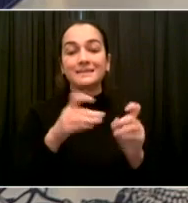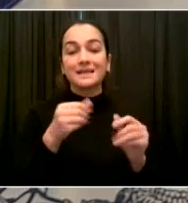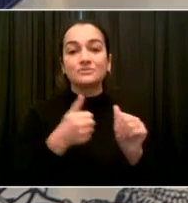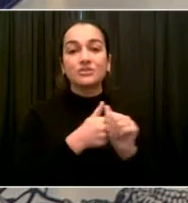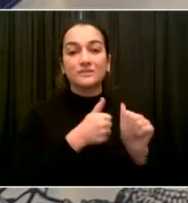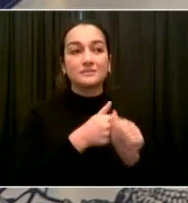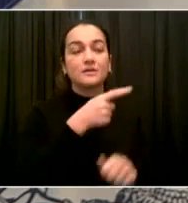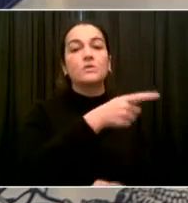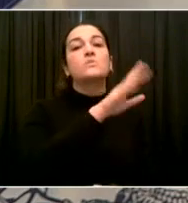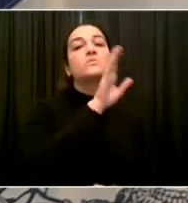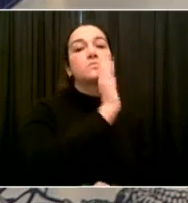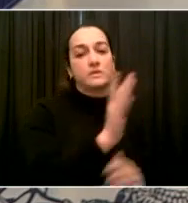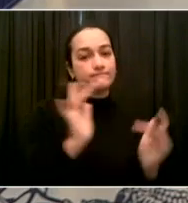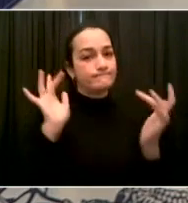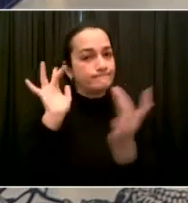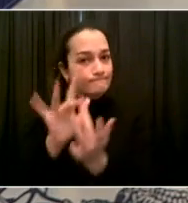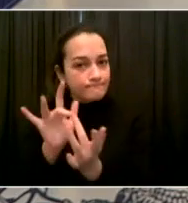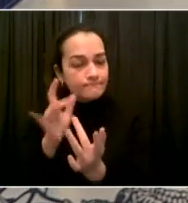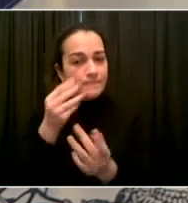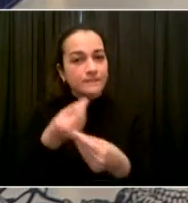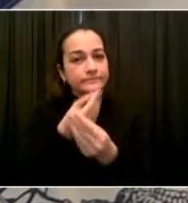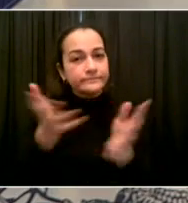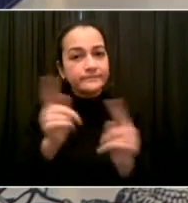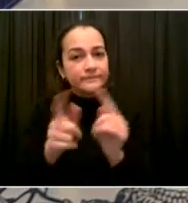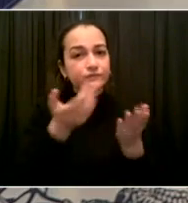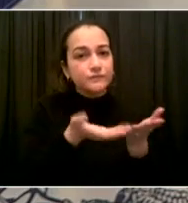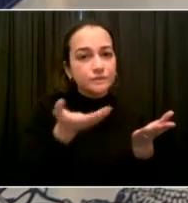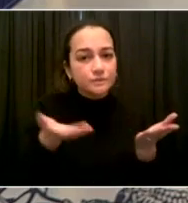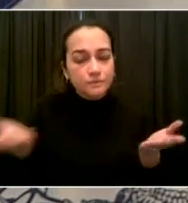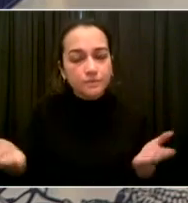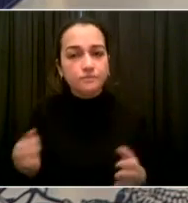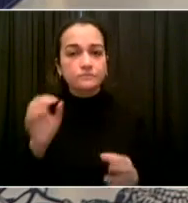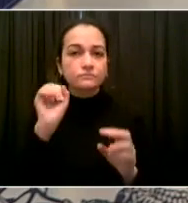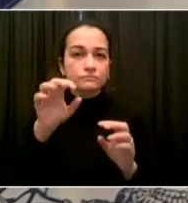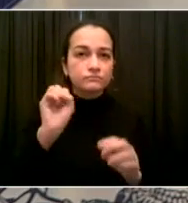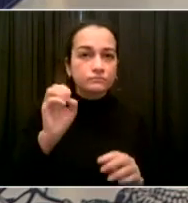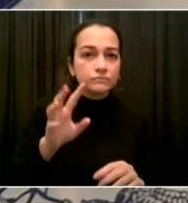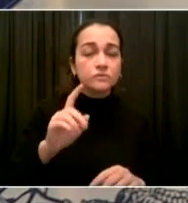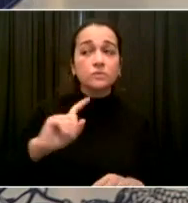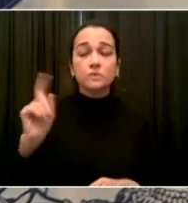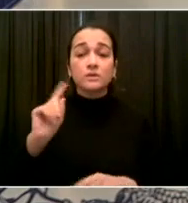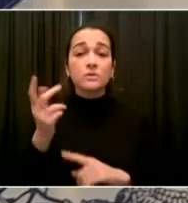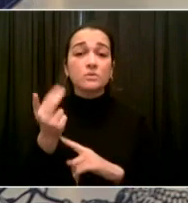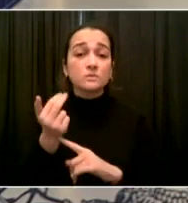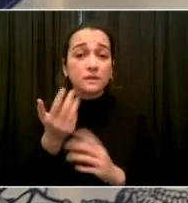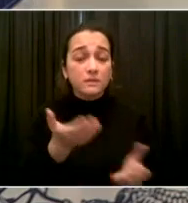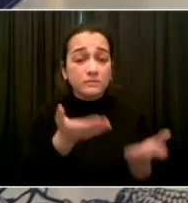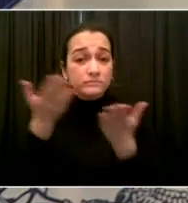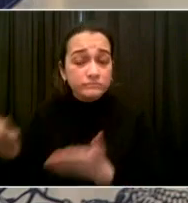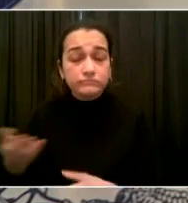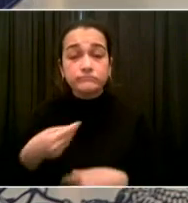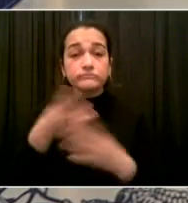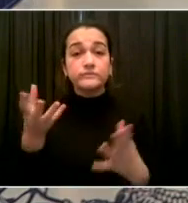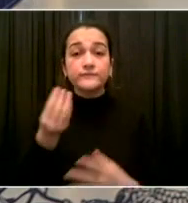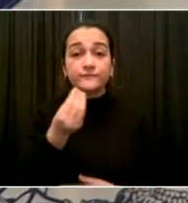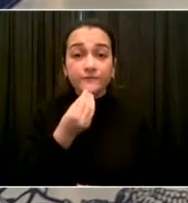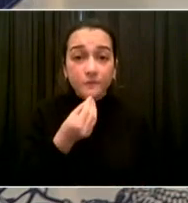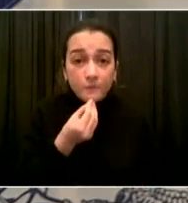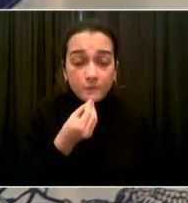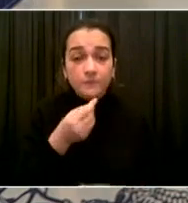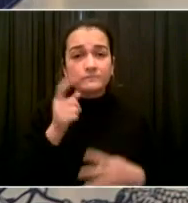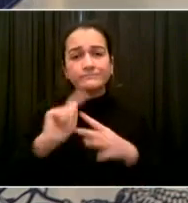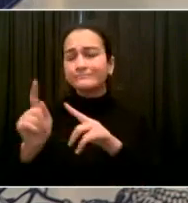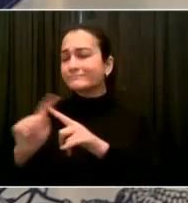amazing array of supports, all for free. So if you test positive, there's a lot of help available for you. If you test negative, great. You know you don't